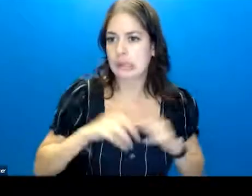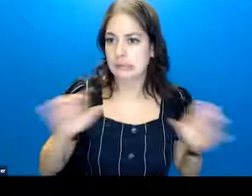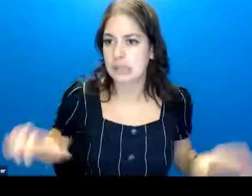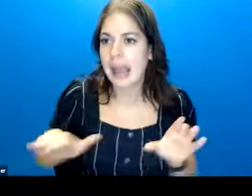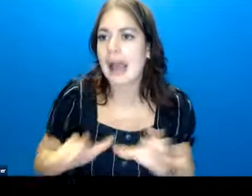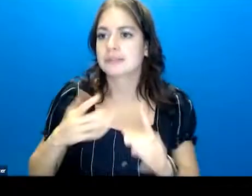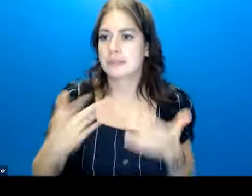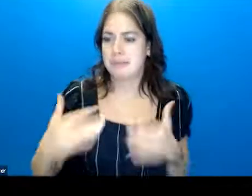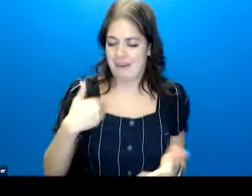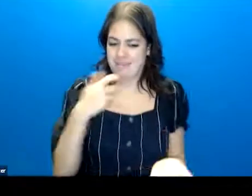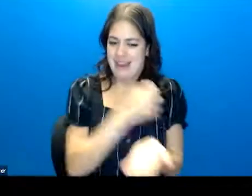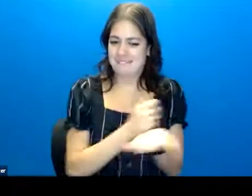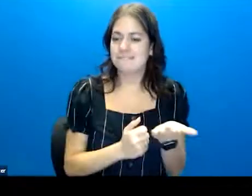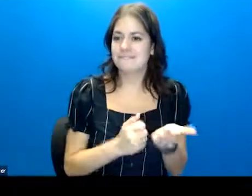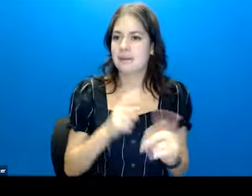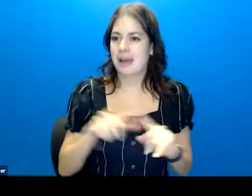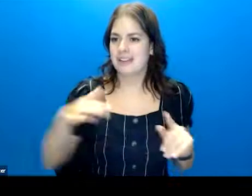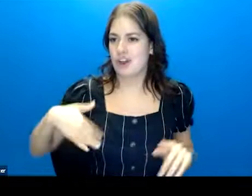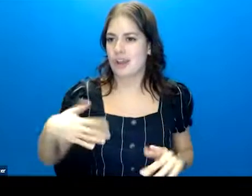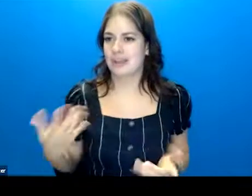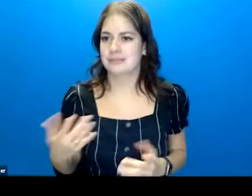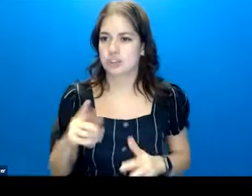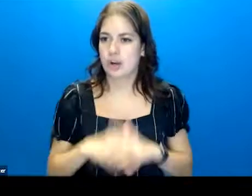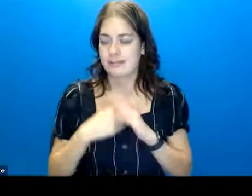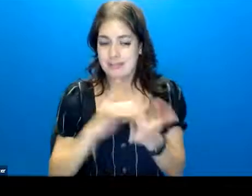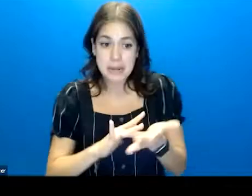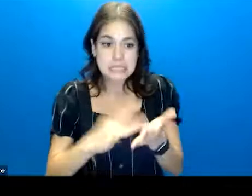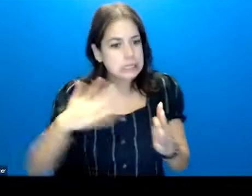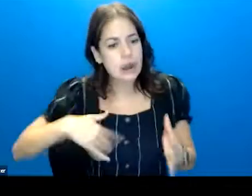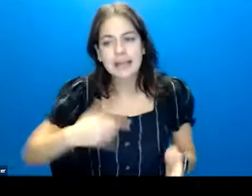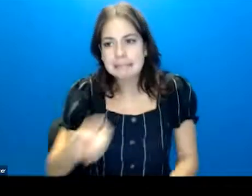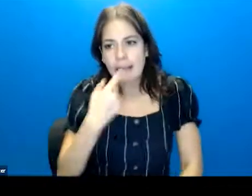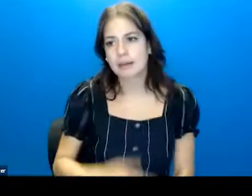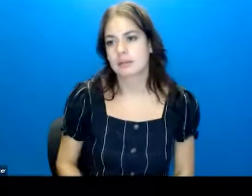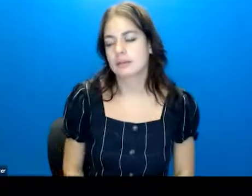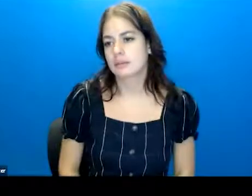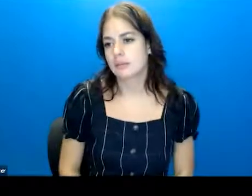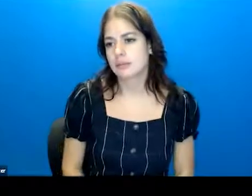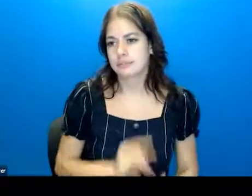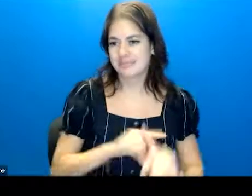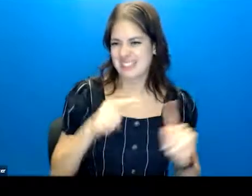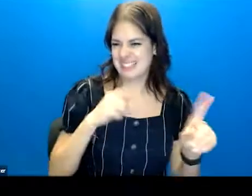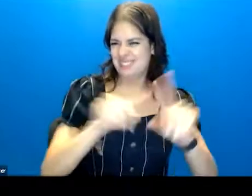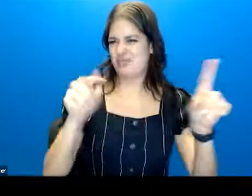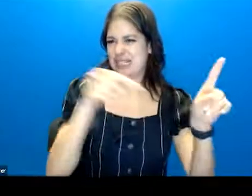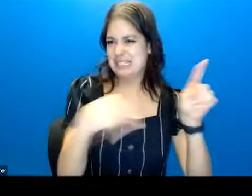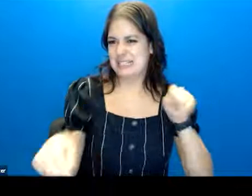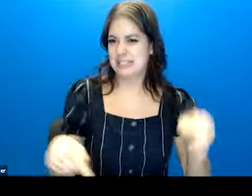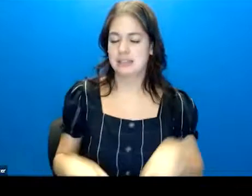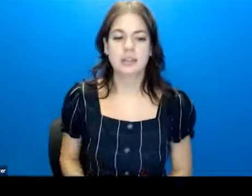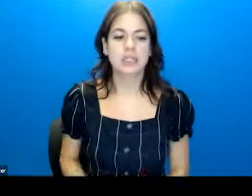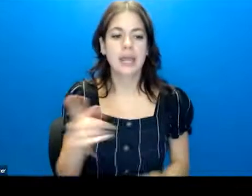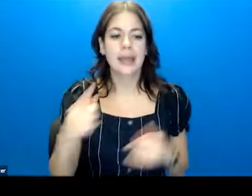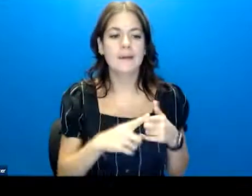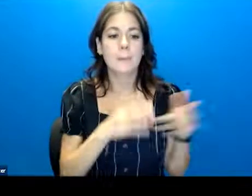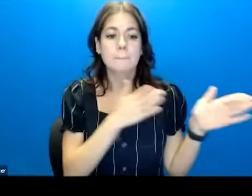have the knife, but they haven't cut. They have the pills. They haven't taken any. So that's the difference here. And then